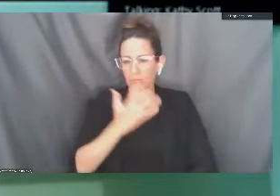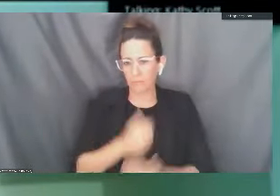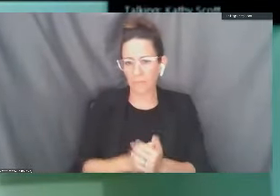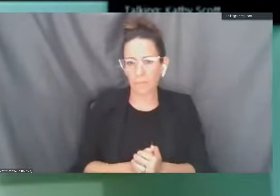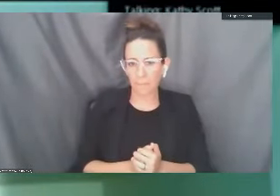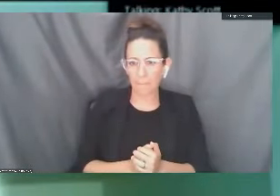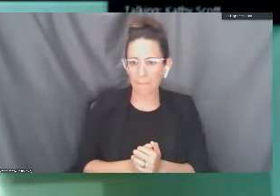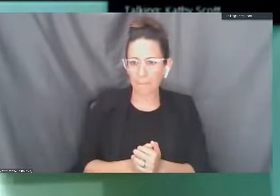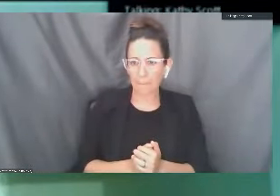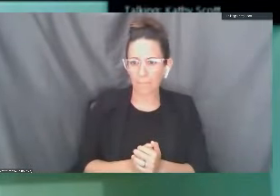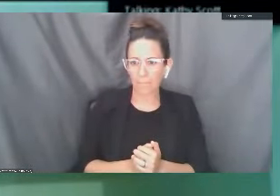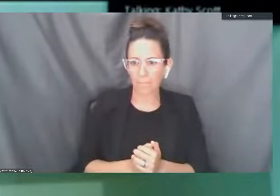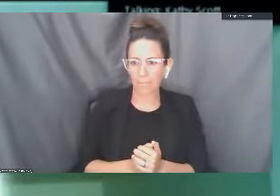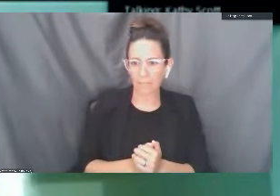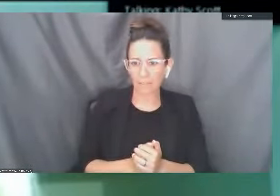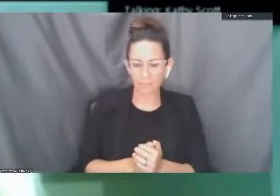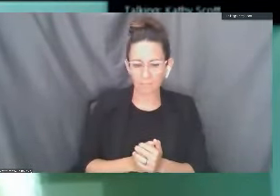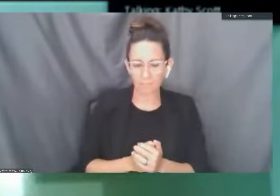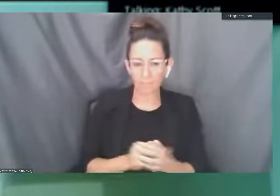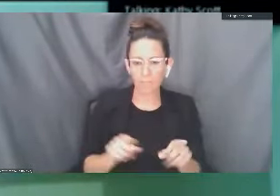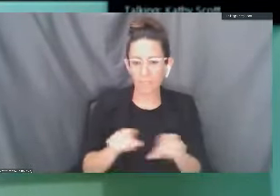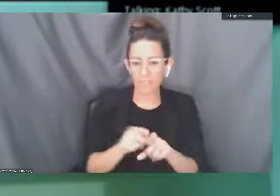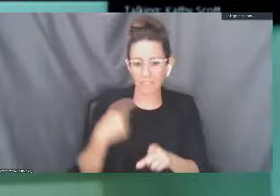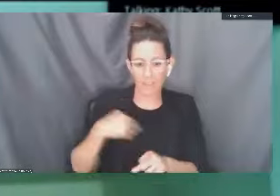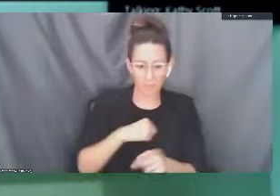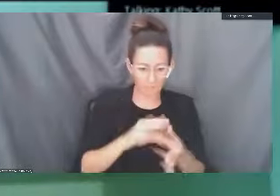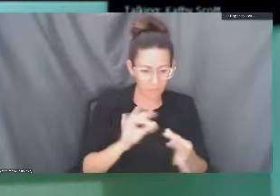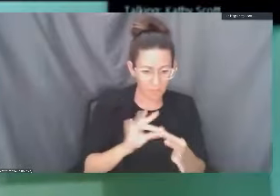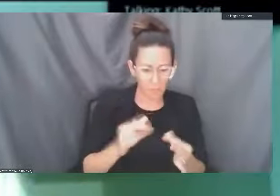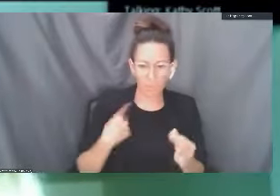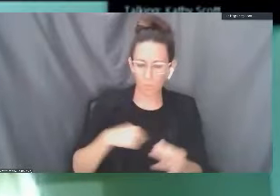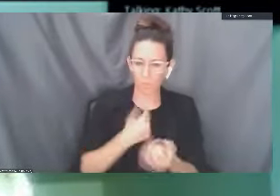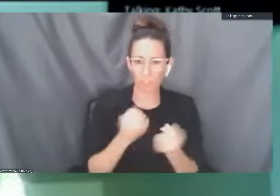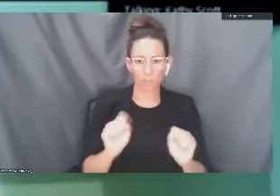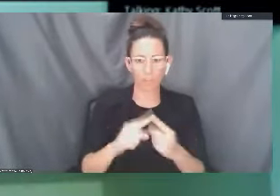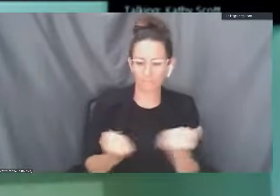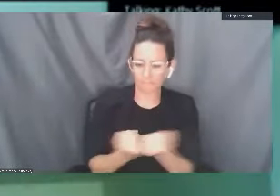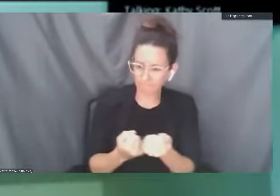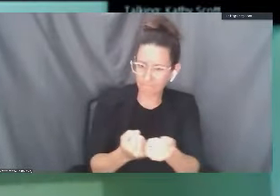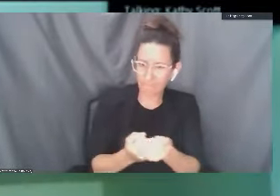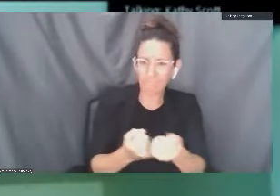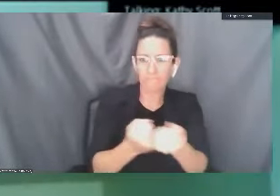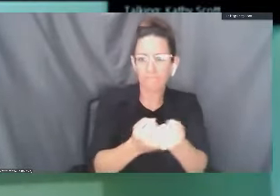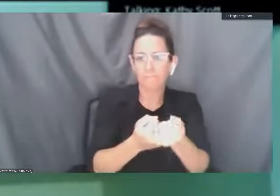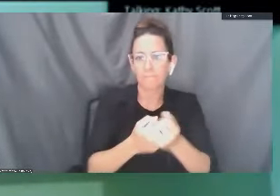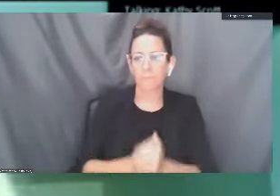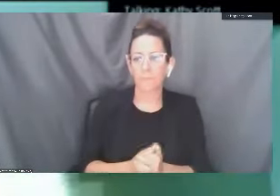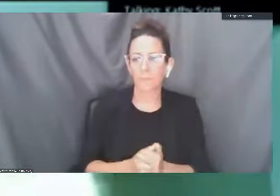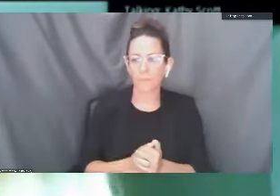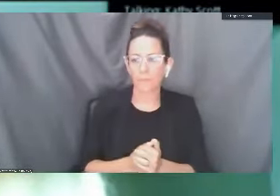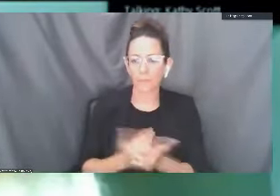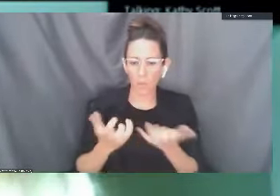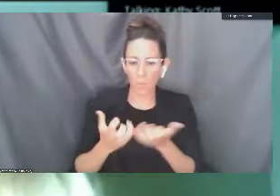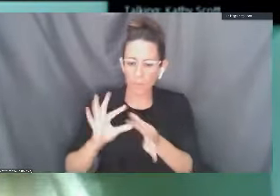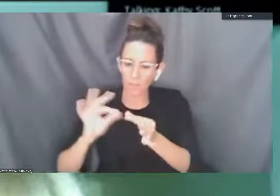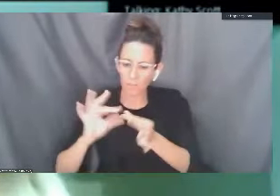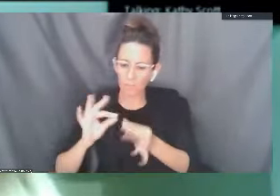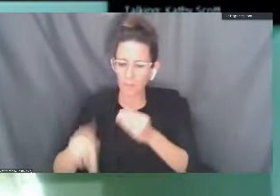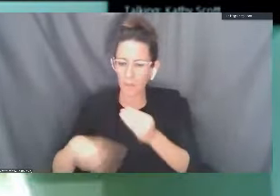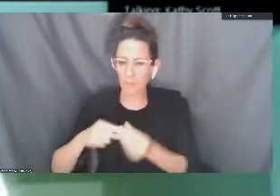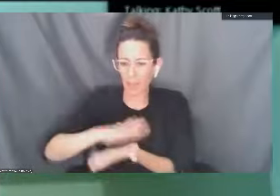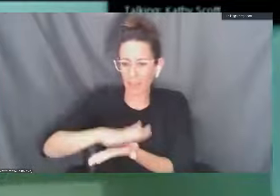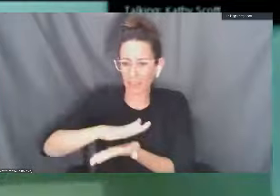All of us, as everybody else has said, we'll do everything we can to support you. So let me give you a few updates from the academic area.